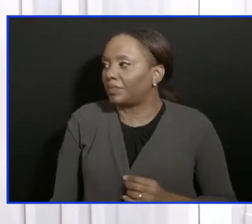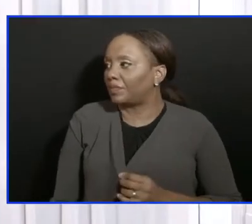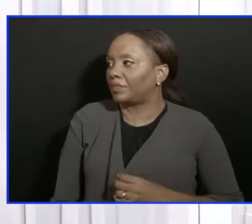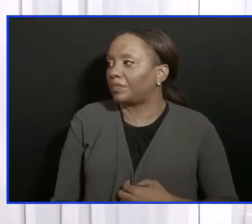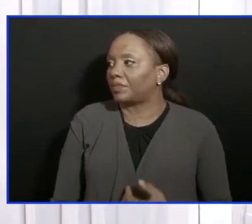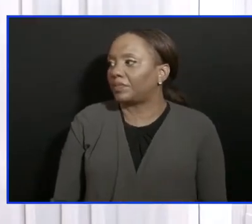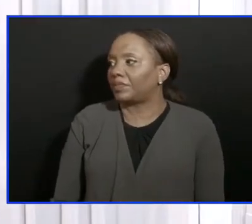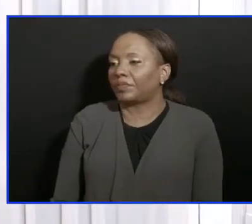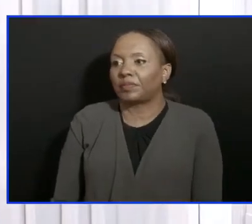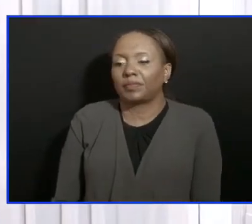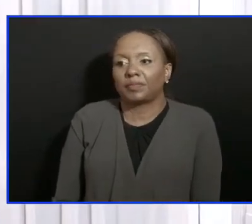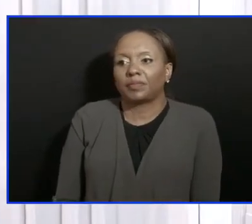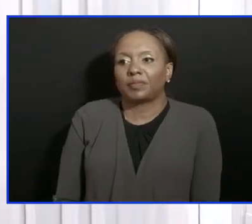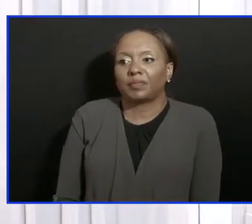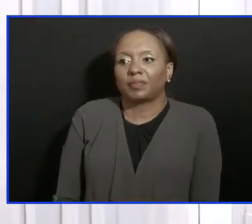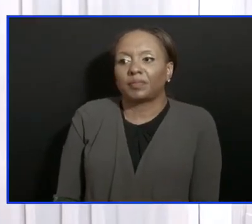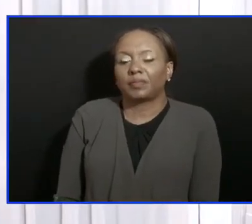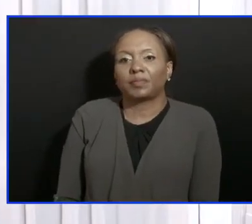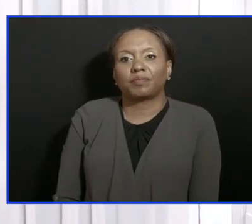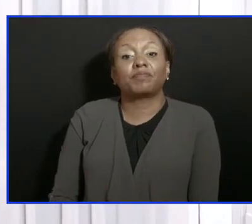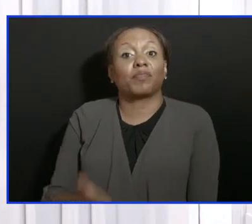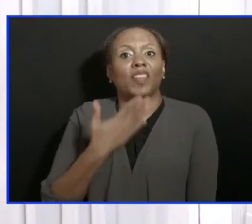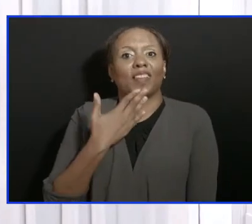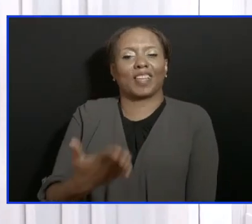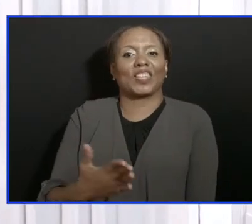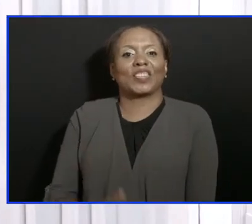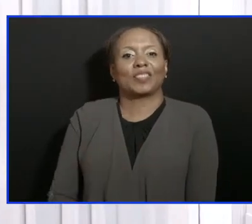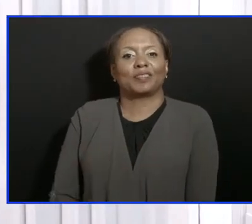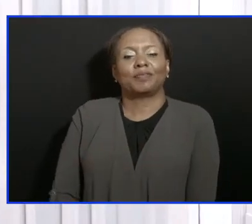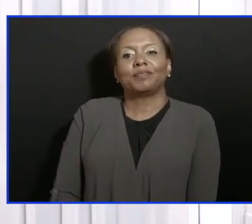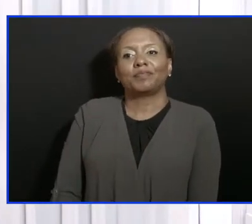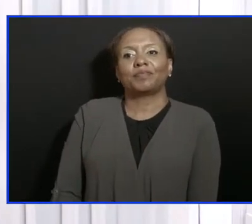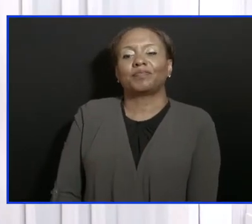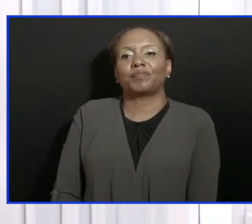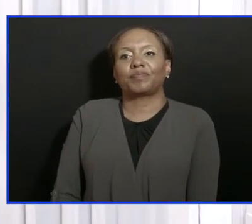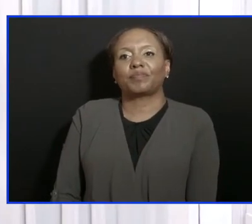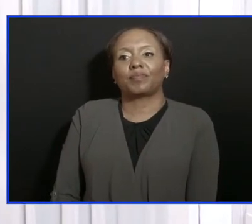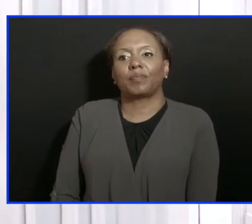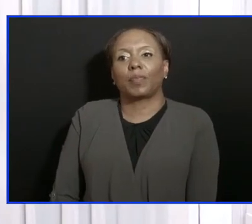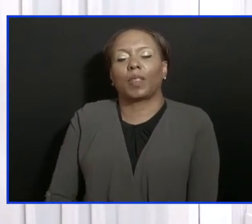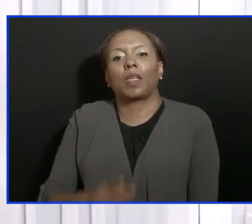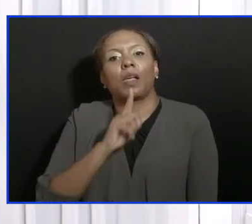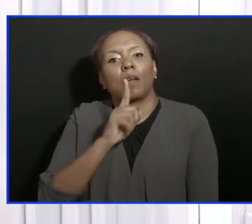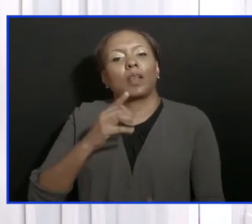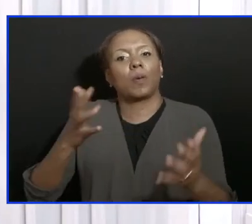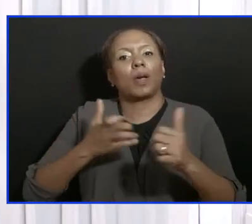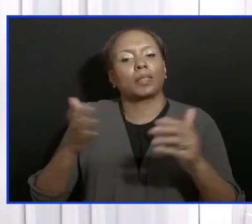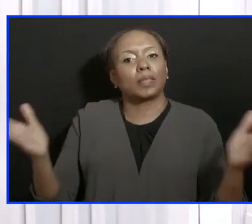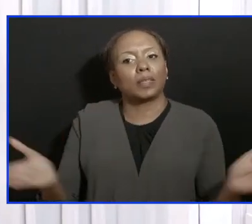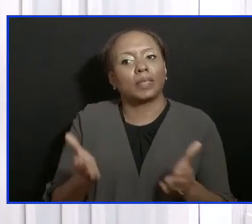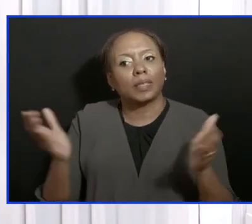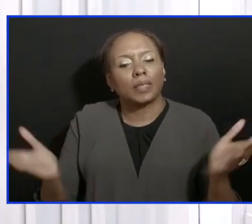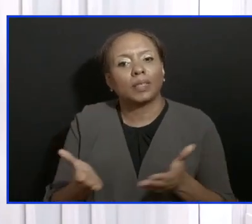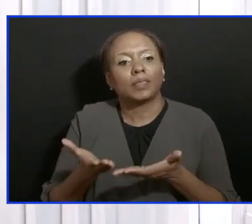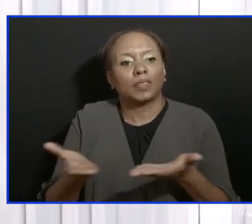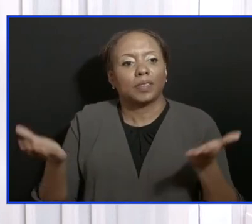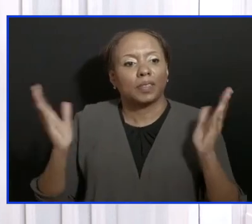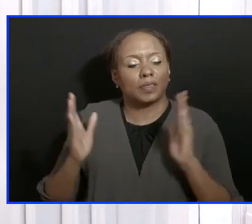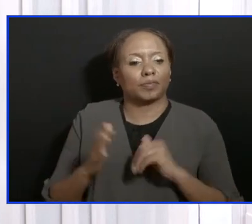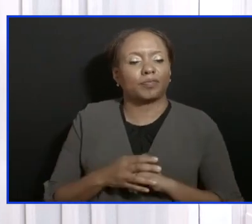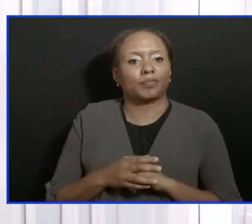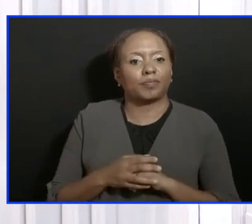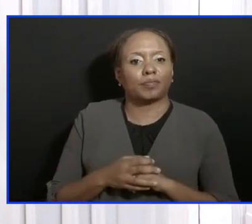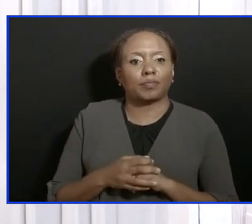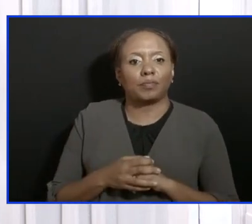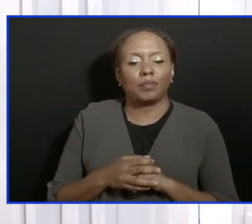Thank you very much. As I said earlier, I really want to encourage every Barbadian, to encourage everyone around